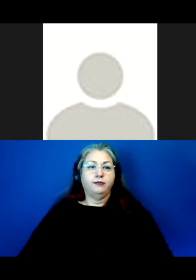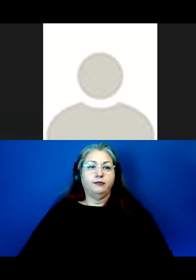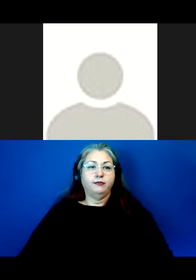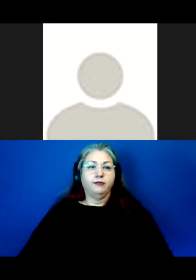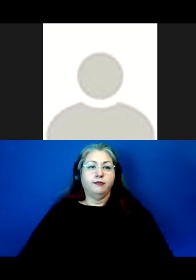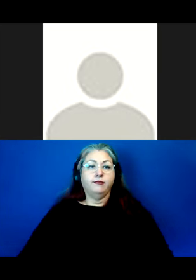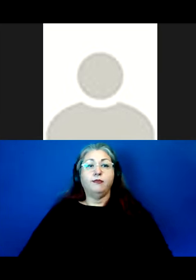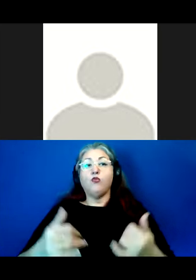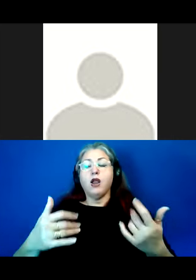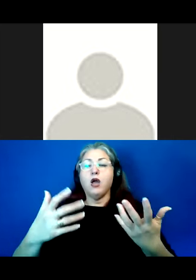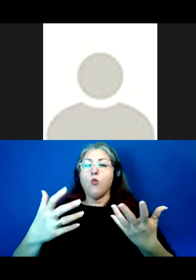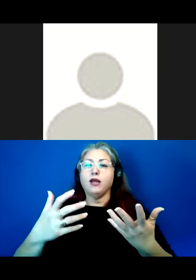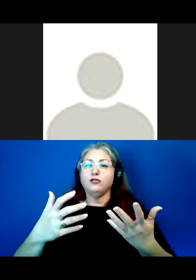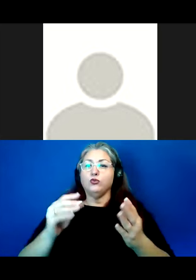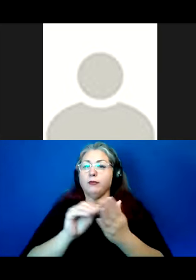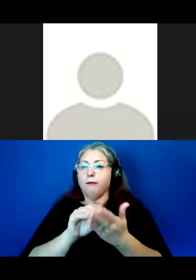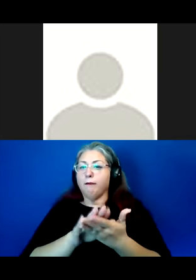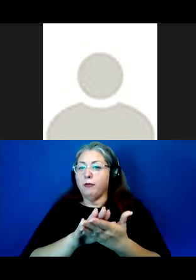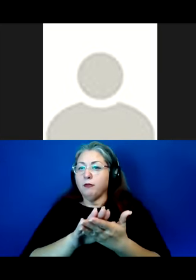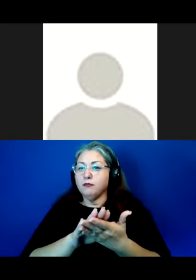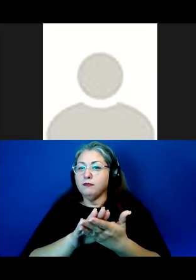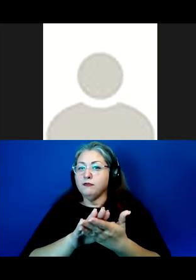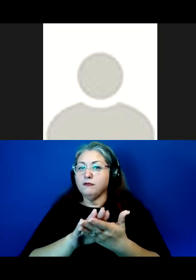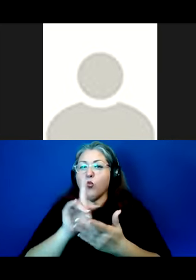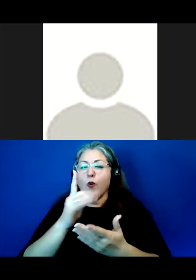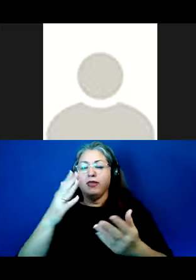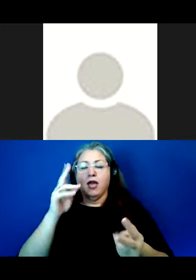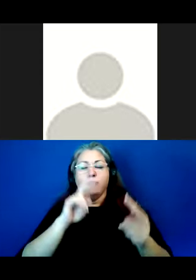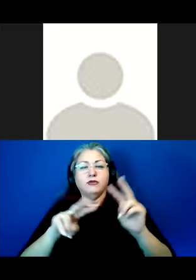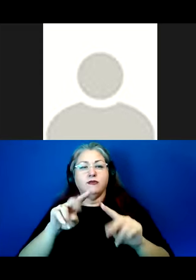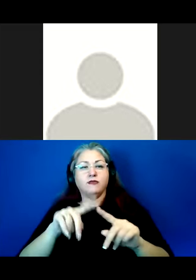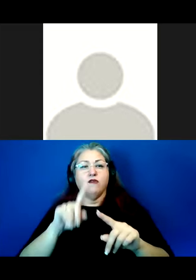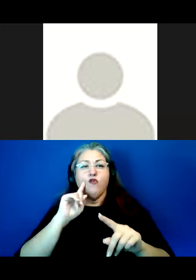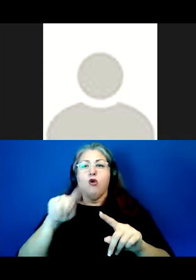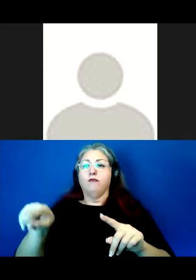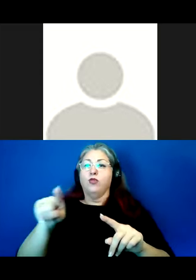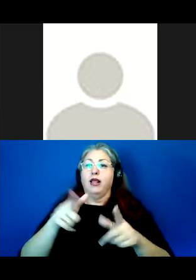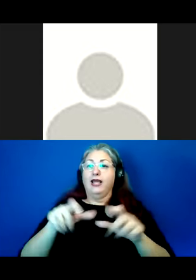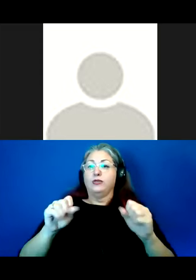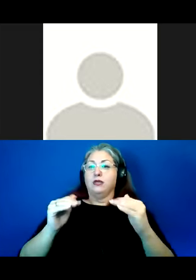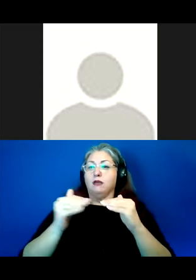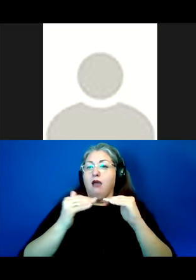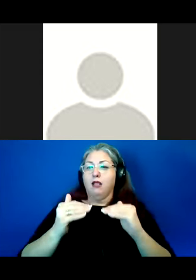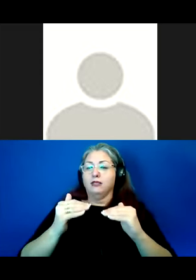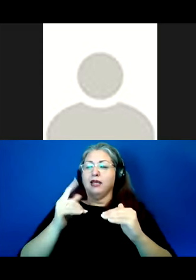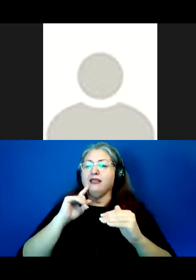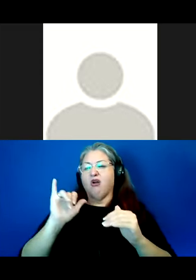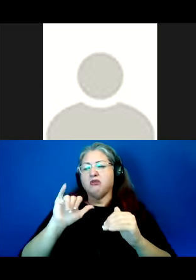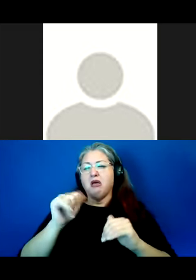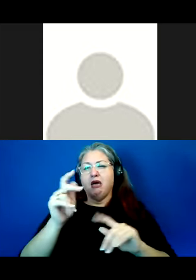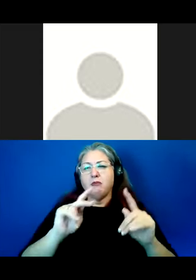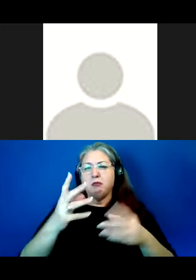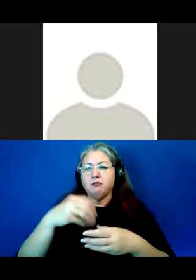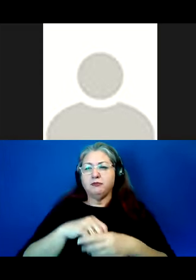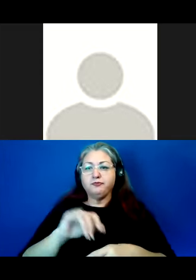And at this moment, I'd like to make a note, an observation that's particularly for my colleagues who are linguists, although I think it applies to other people as well.